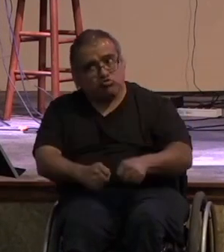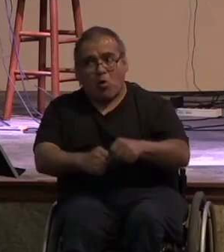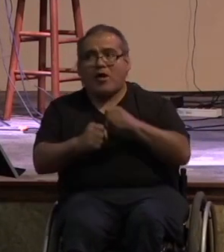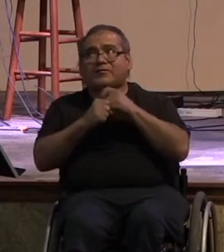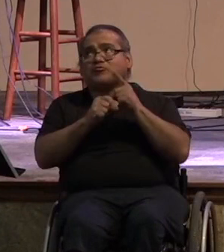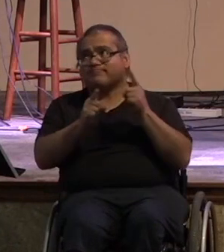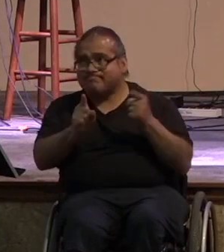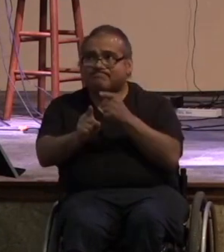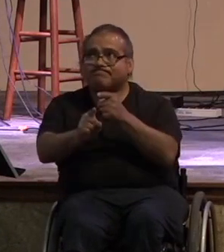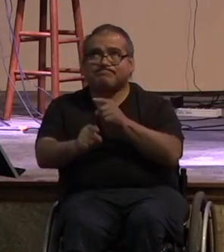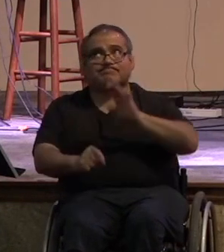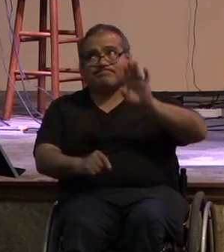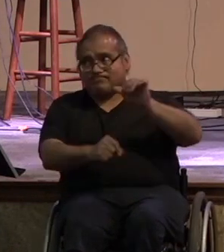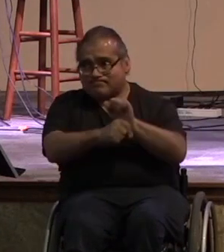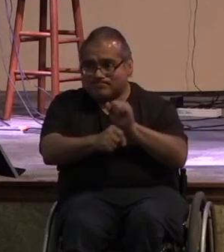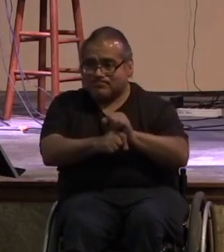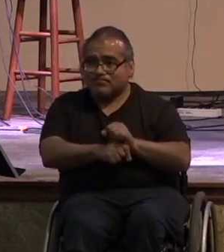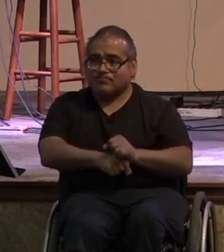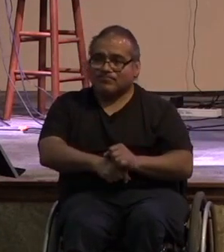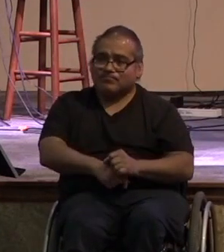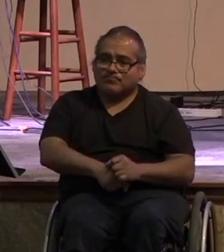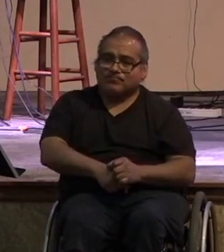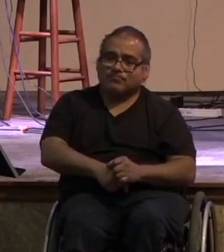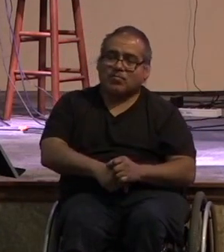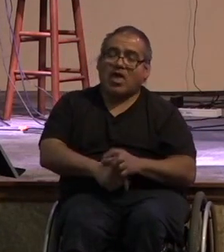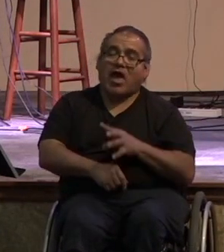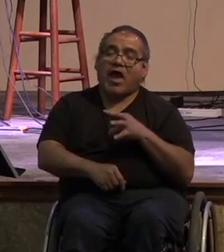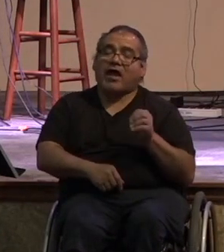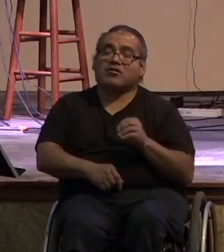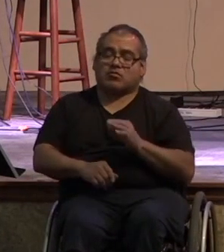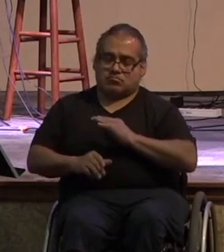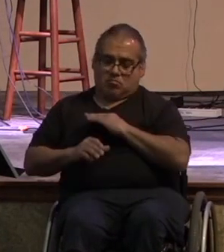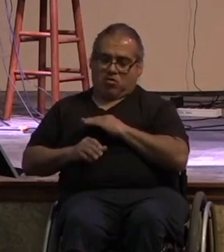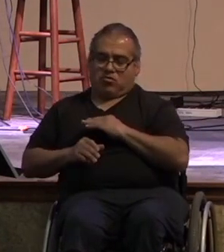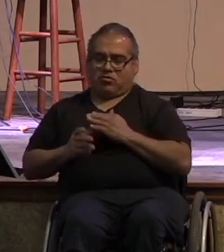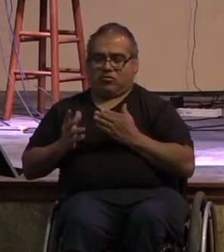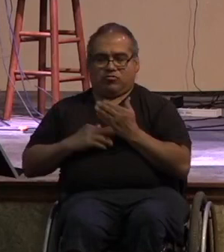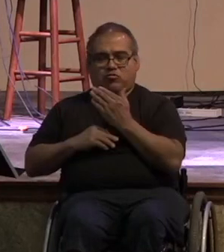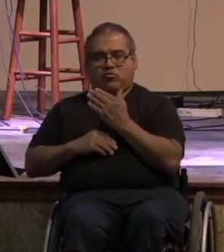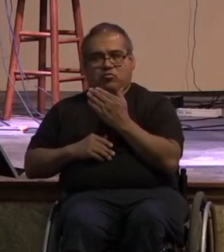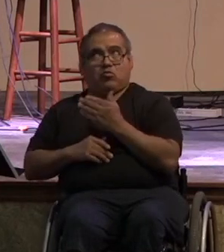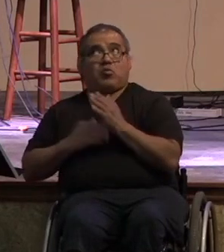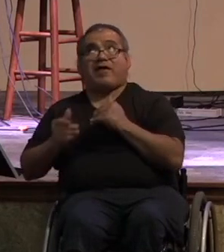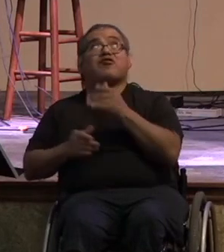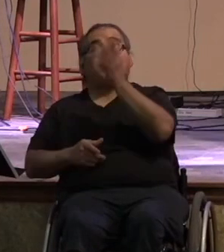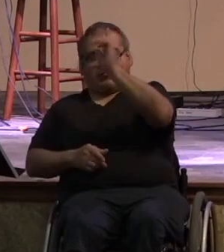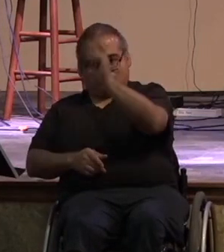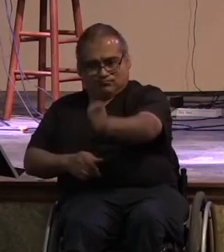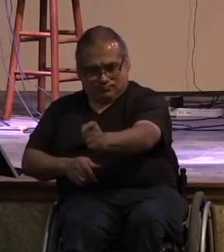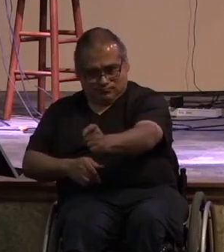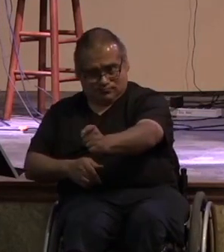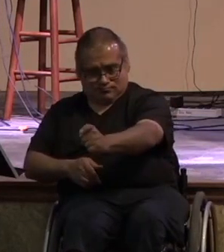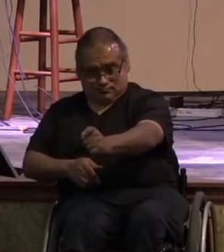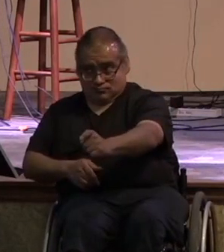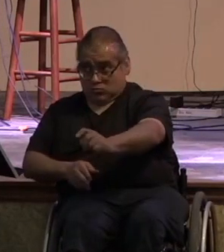as well so that your readiness in desiring it may be matched by your completing it out of what you have for if the readiness is there